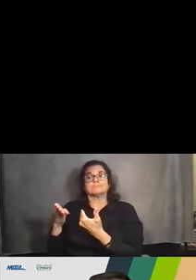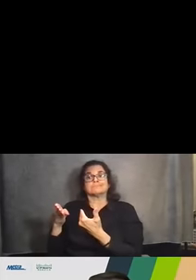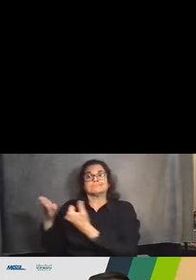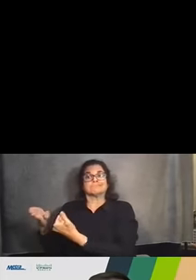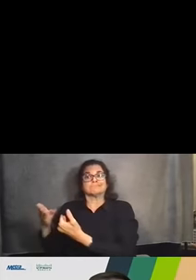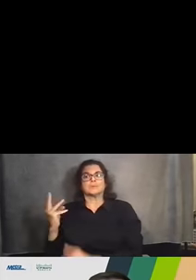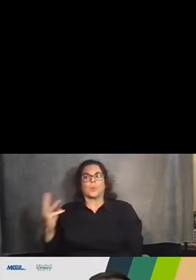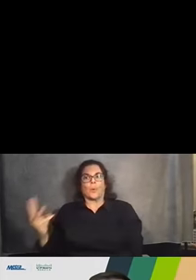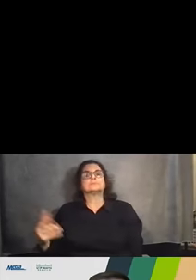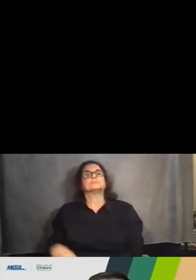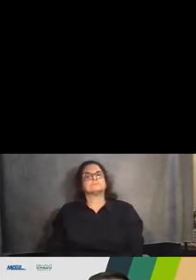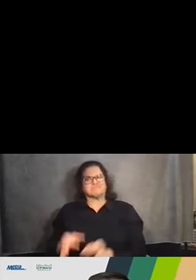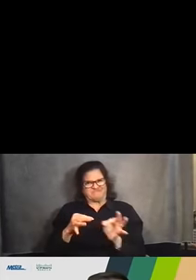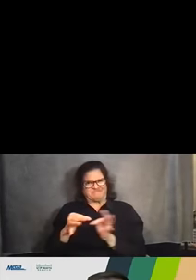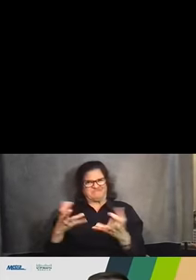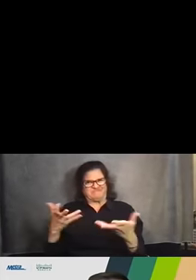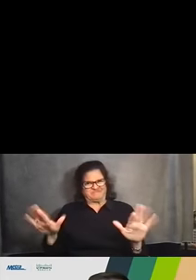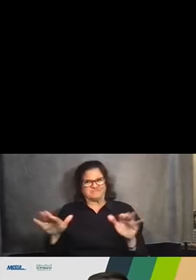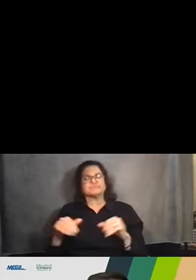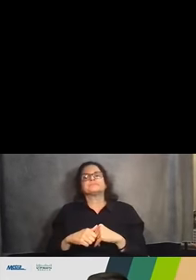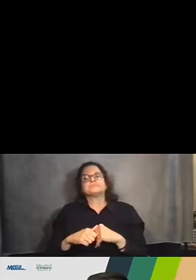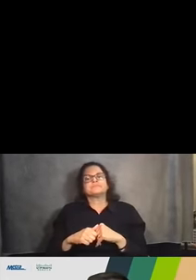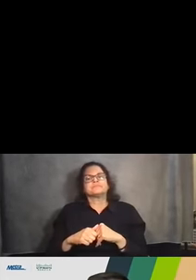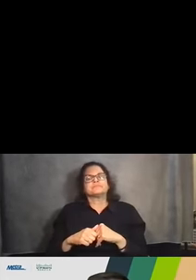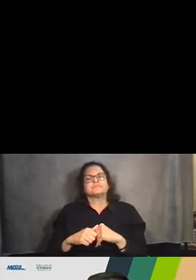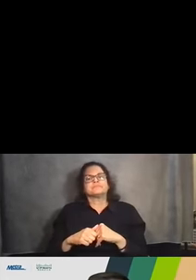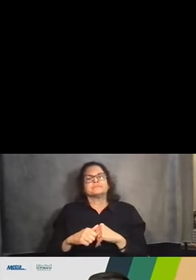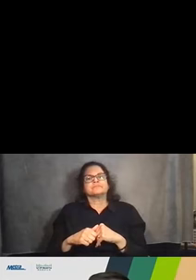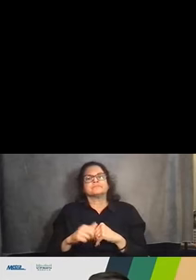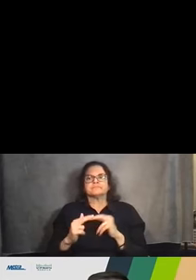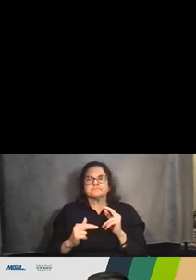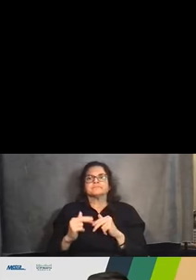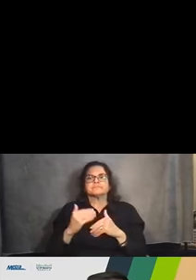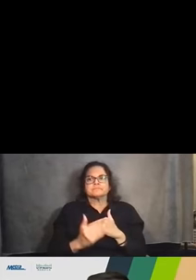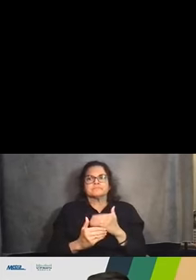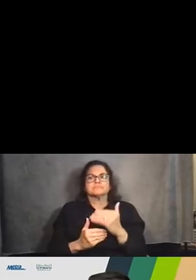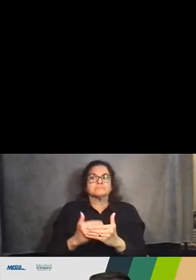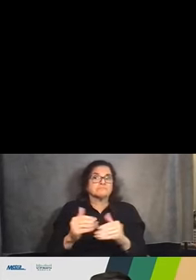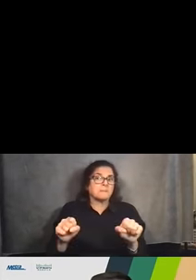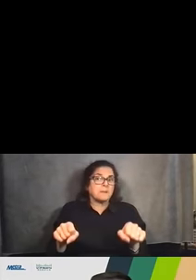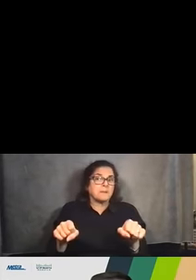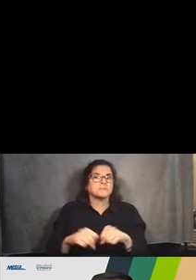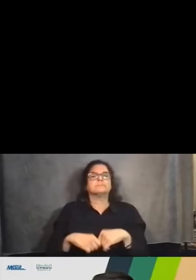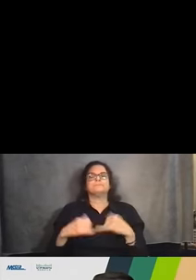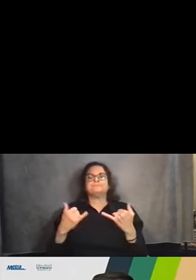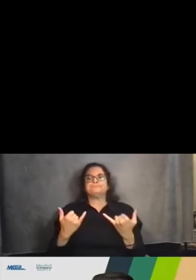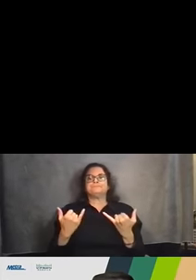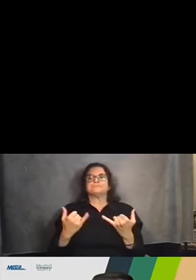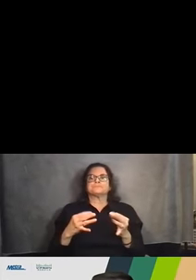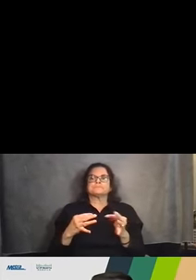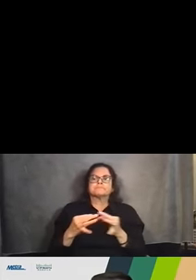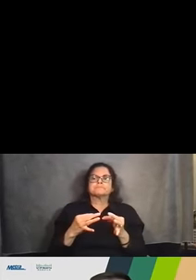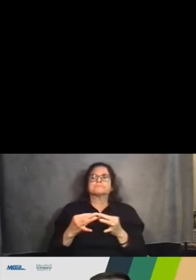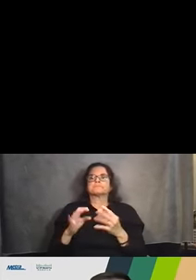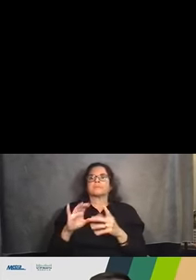So now that we've explained a little bit about how that how the construction staging could occur. I wanted to go through a little bit of the environmental review process and what